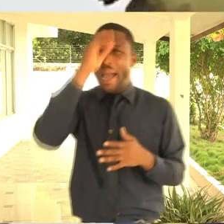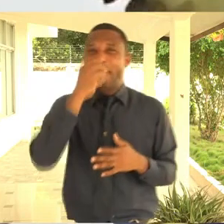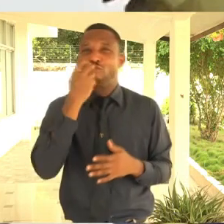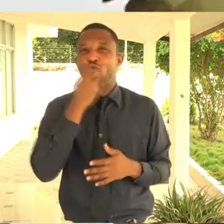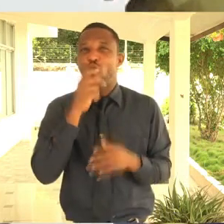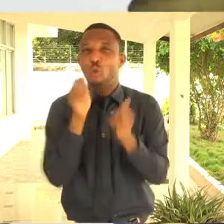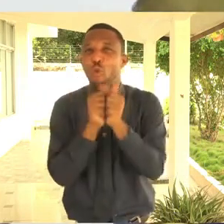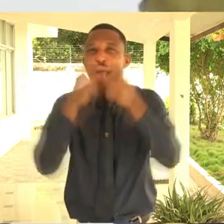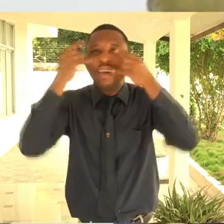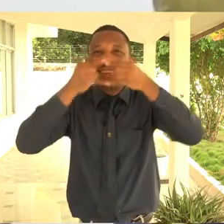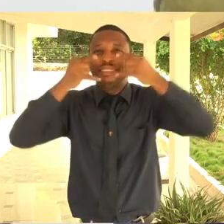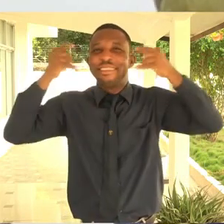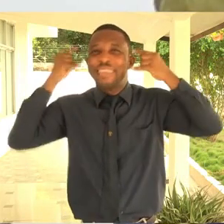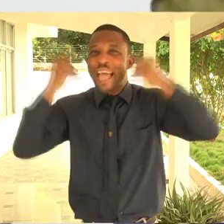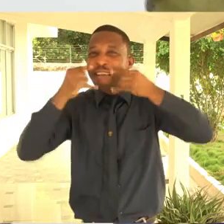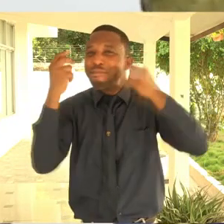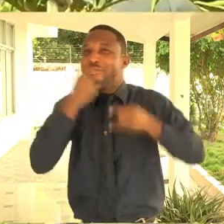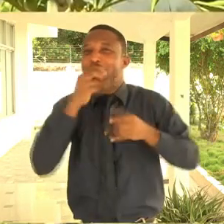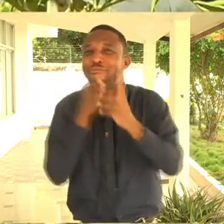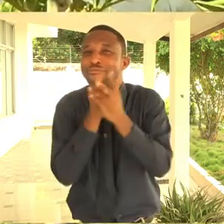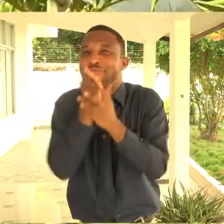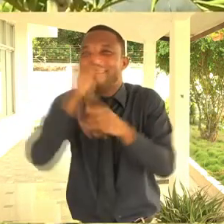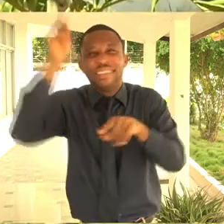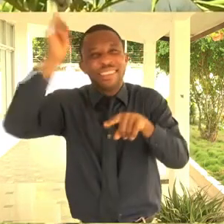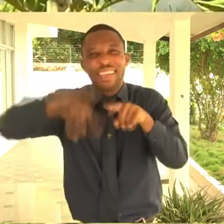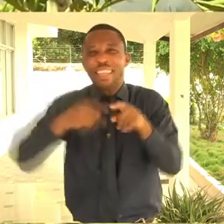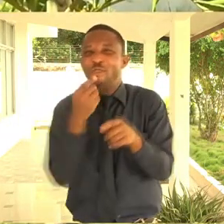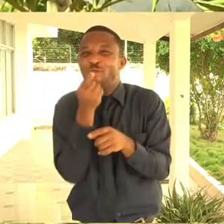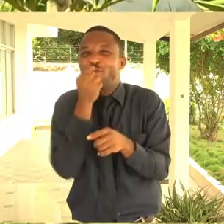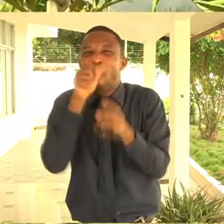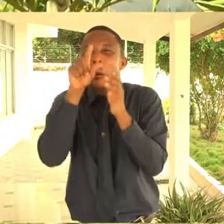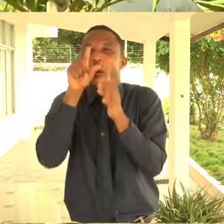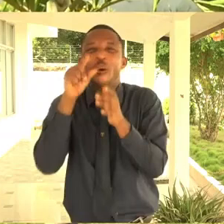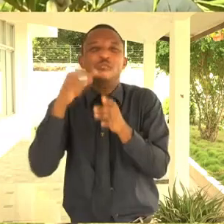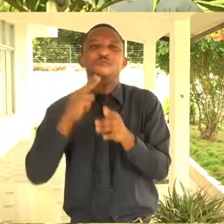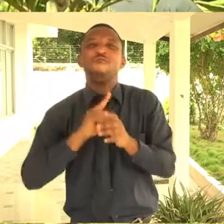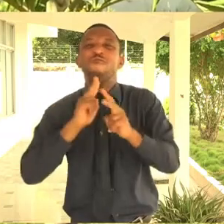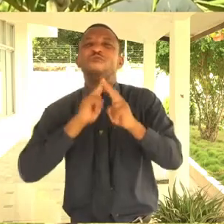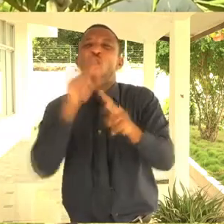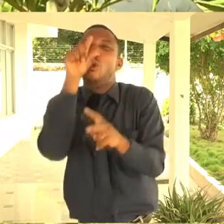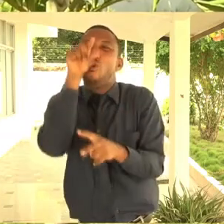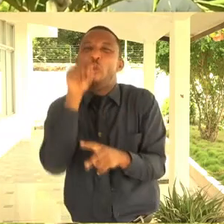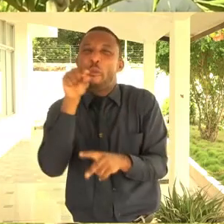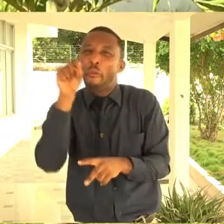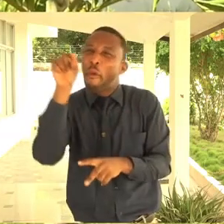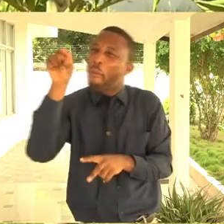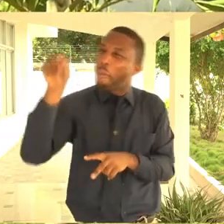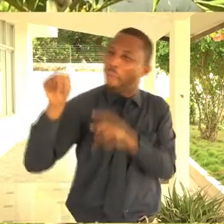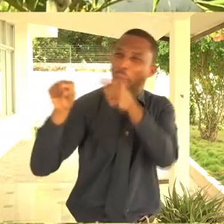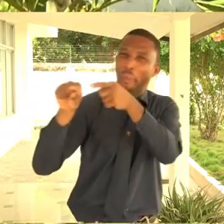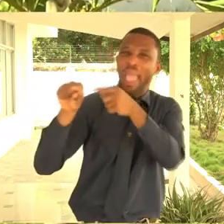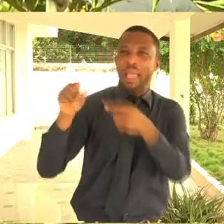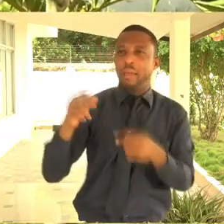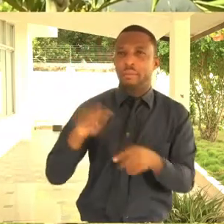I go a step away, I will lose a lot of the information. I need to get closer. And that was when the concerns came. So we mentioned it to